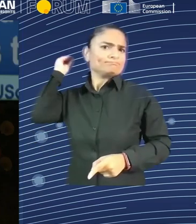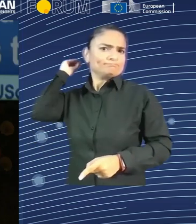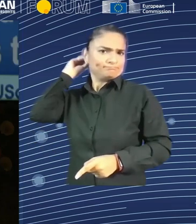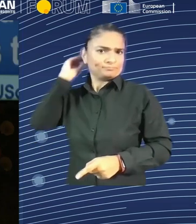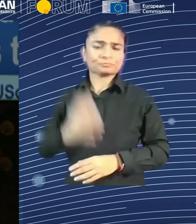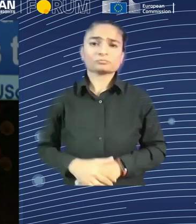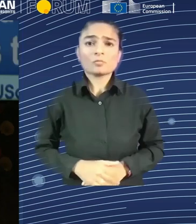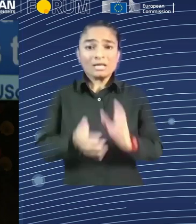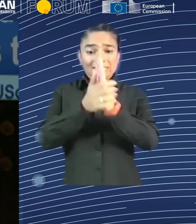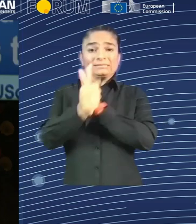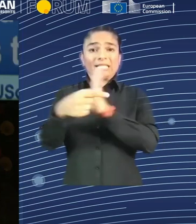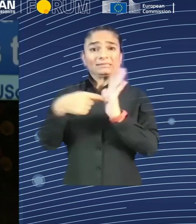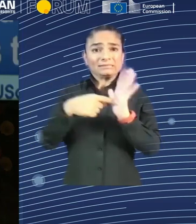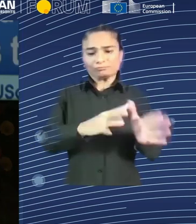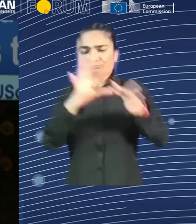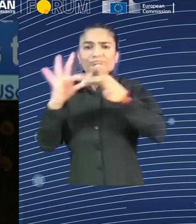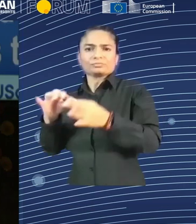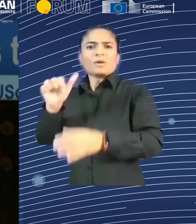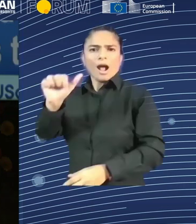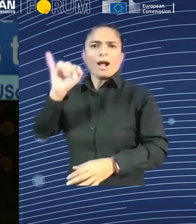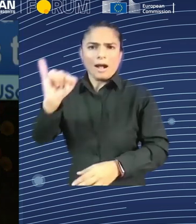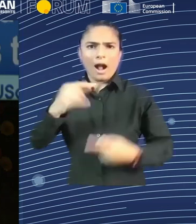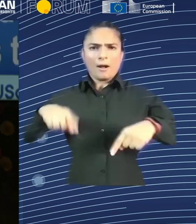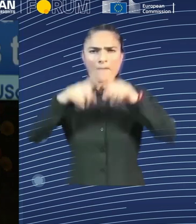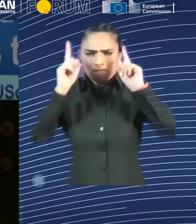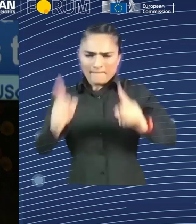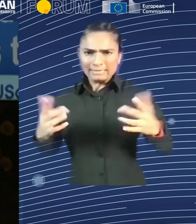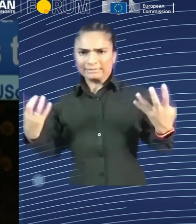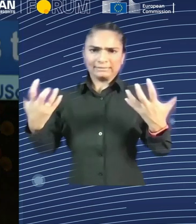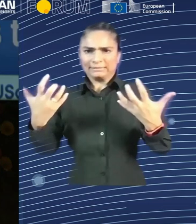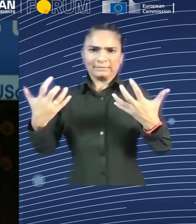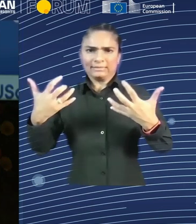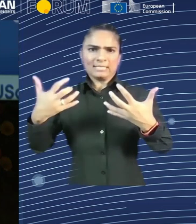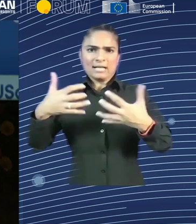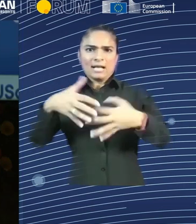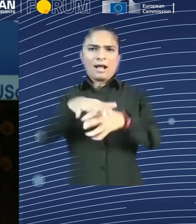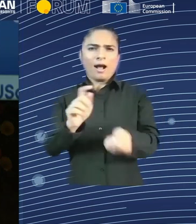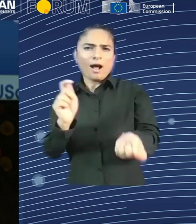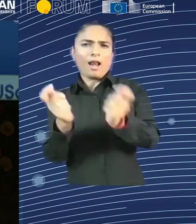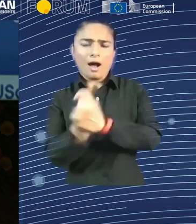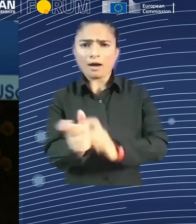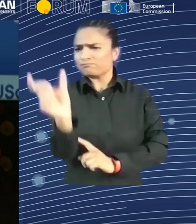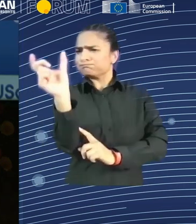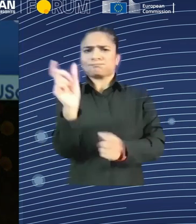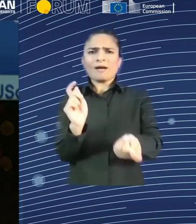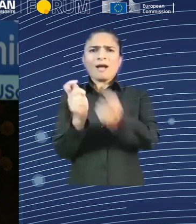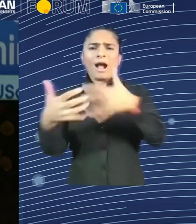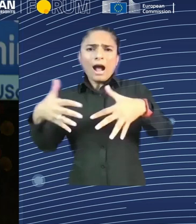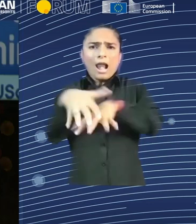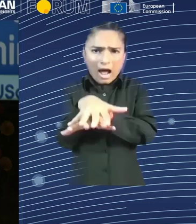paradigm. And it is a big shift. It's a shift from machines assisting humans